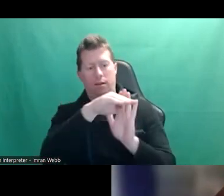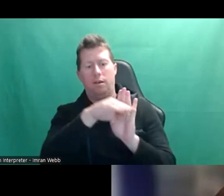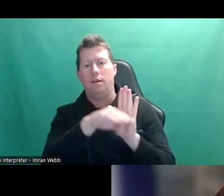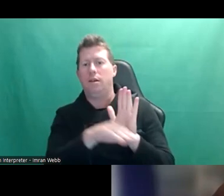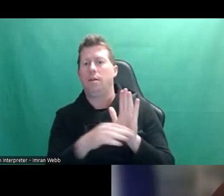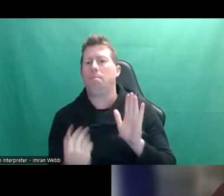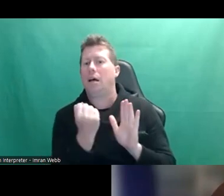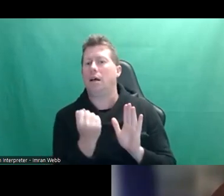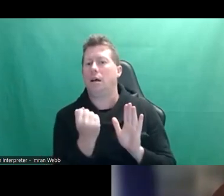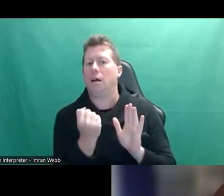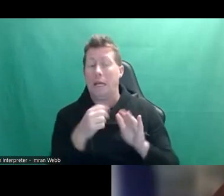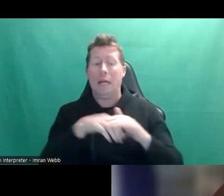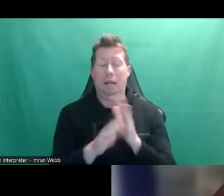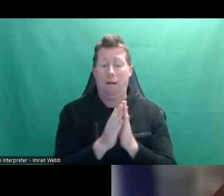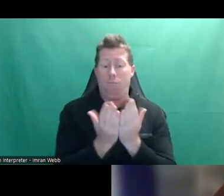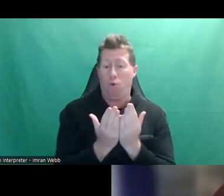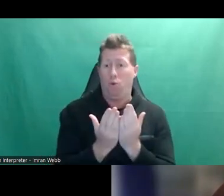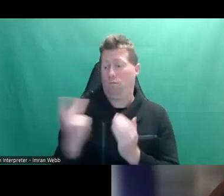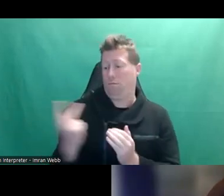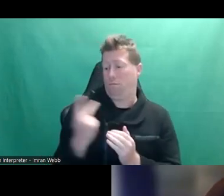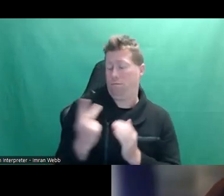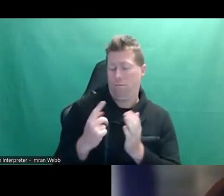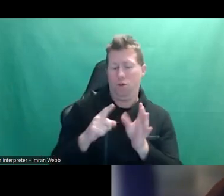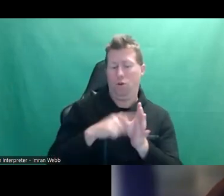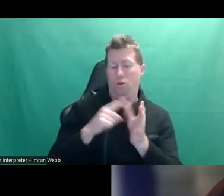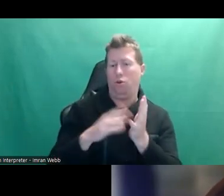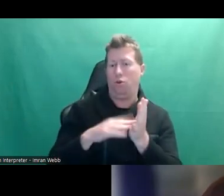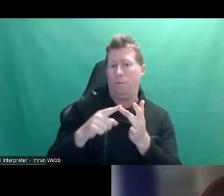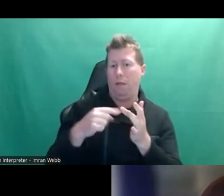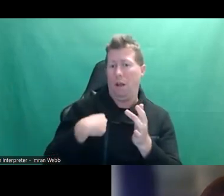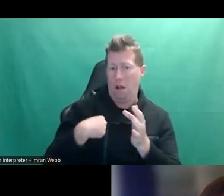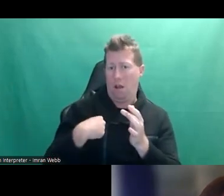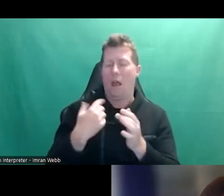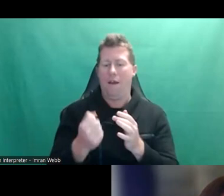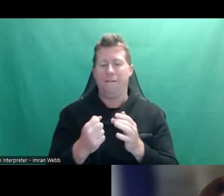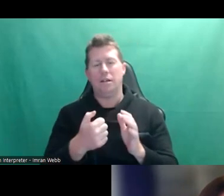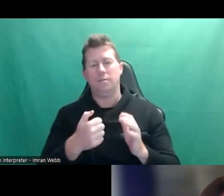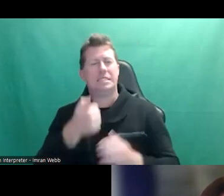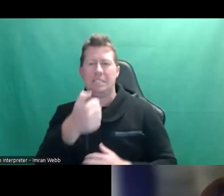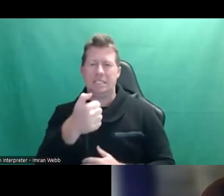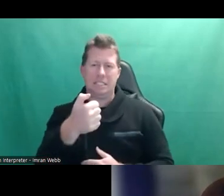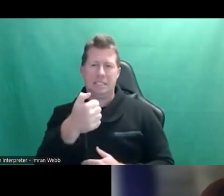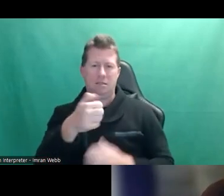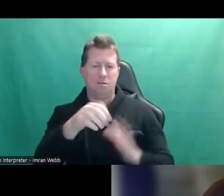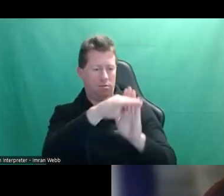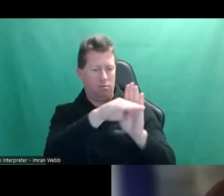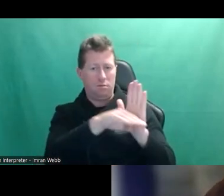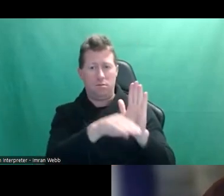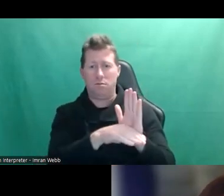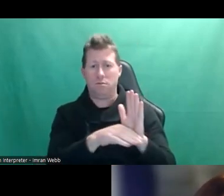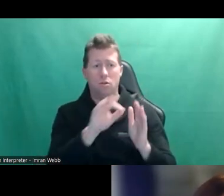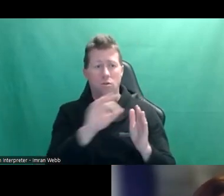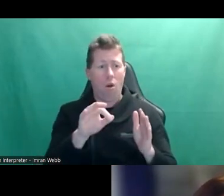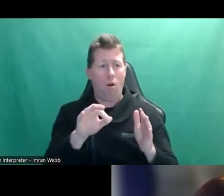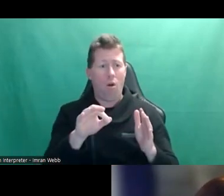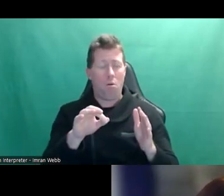And in the book that Yumi and I wrote, we talk about six sort of main golden rules. And they're not in any particular order, because